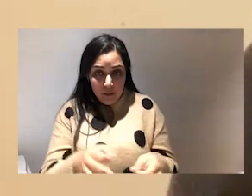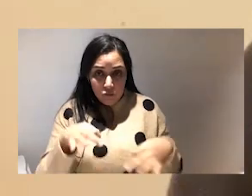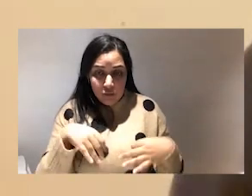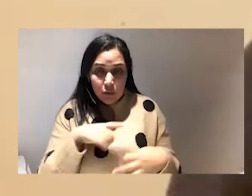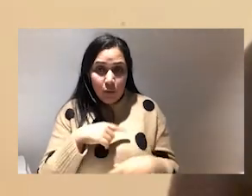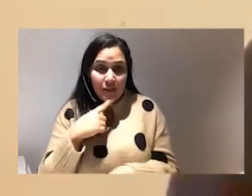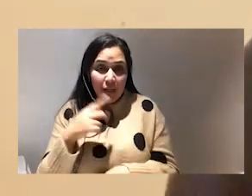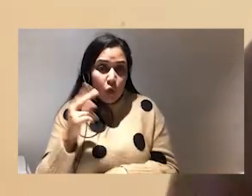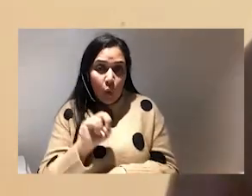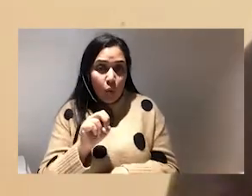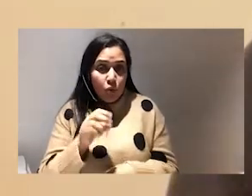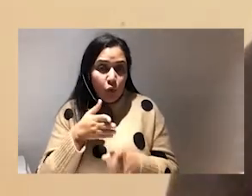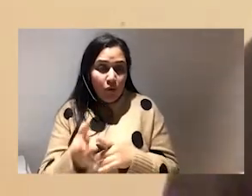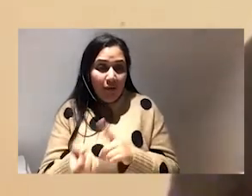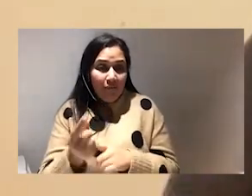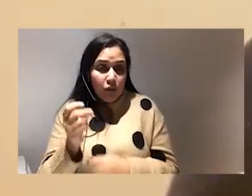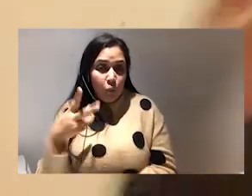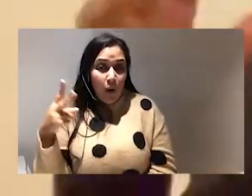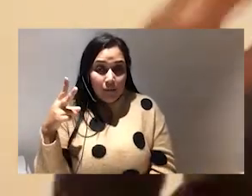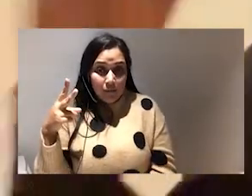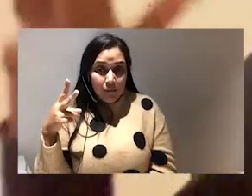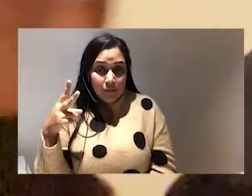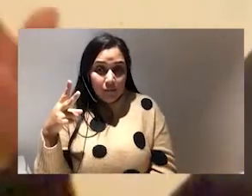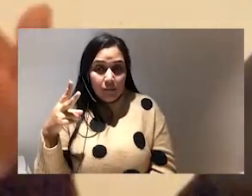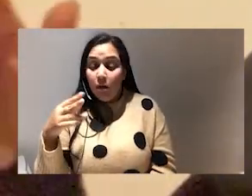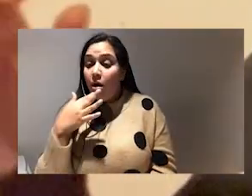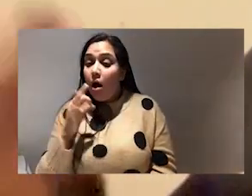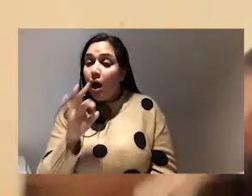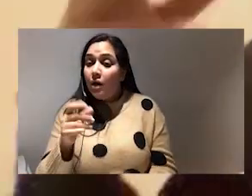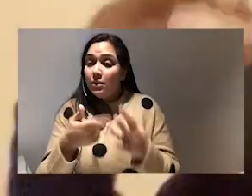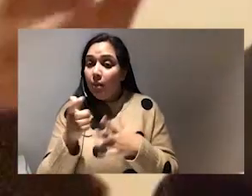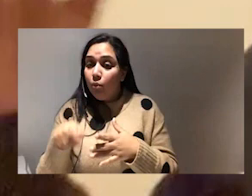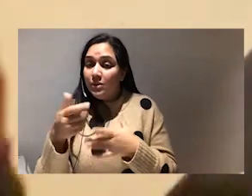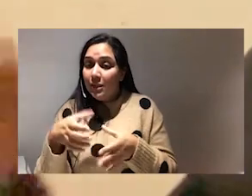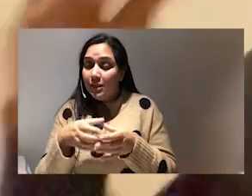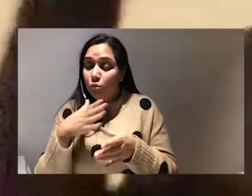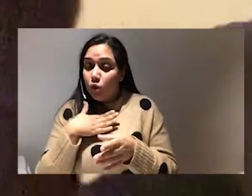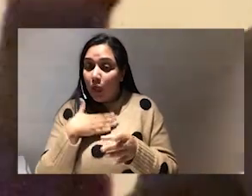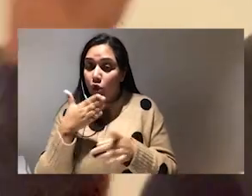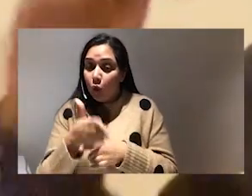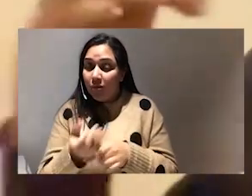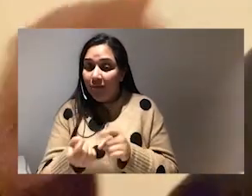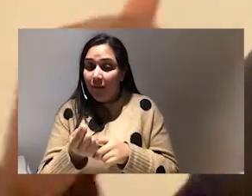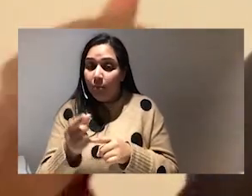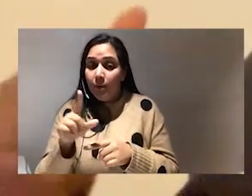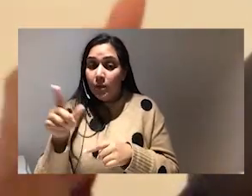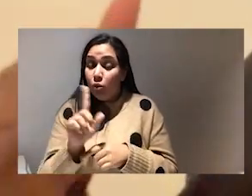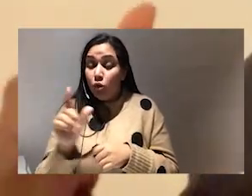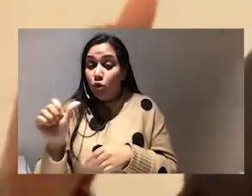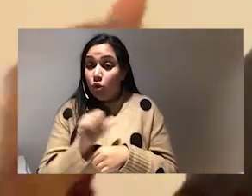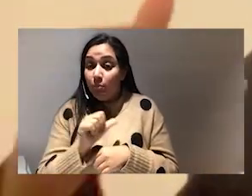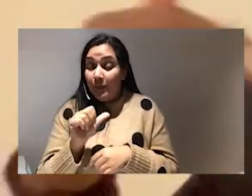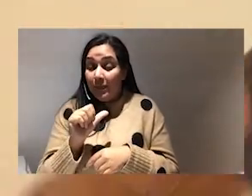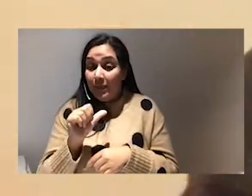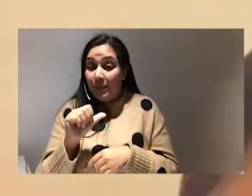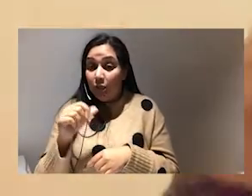i said no to go into that event twice i did ask somebody else in the team would you like to go but here are the things that you should be you should be